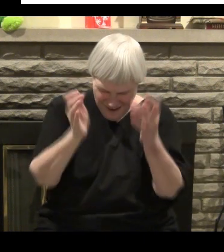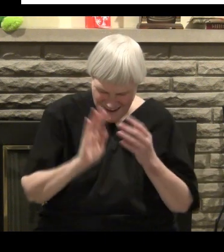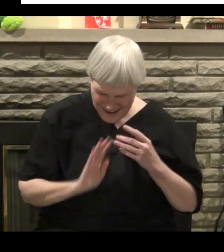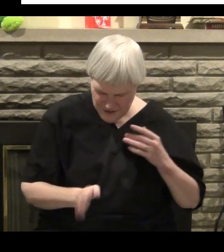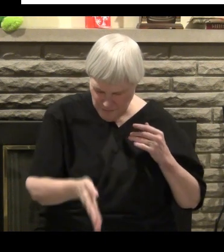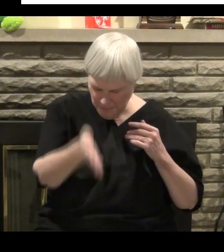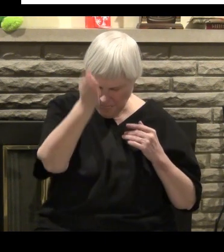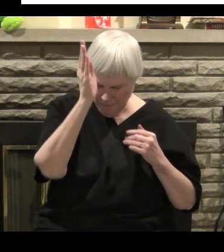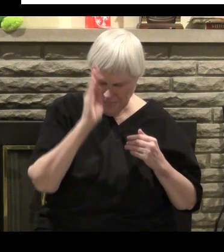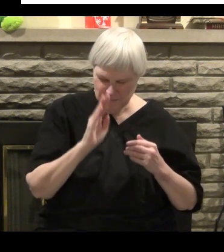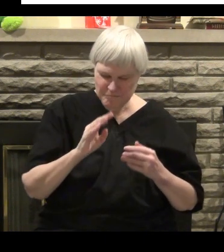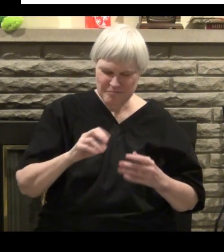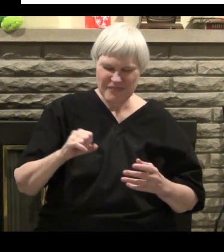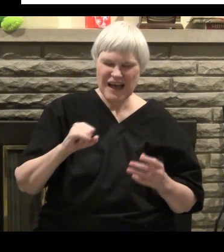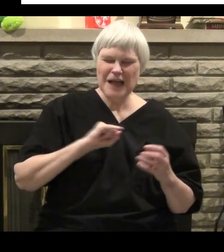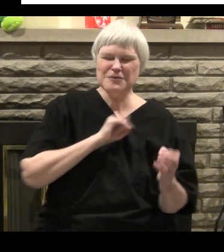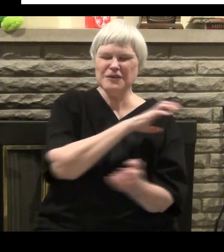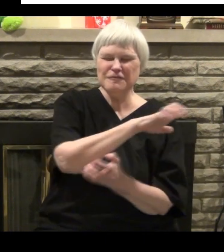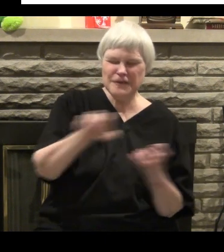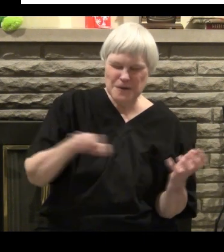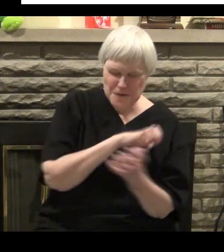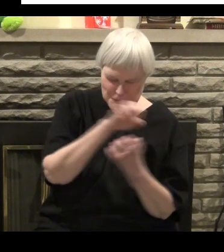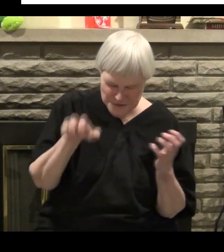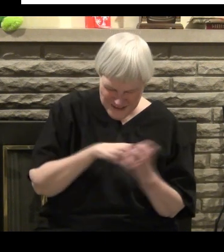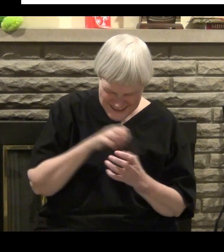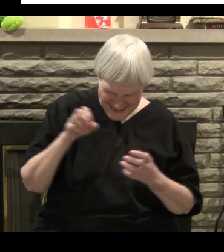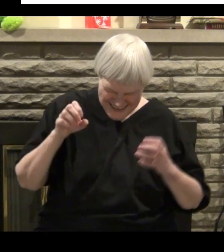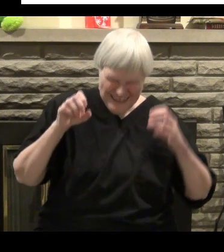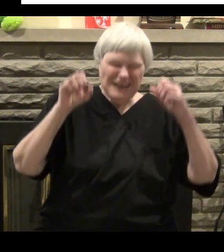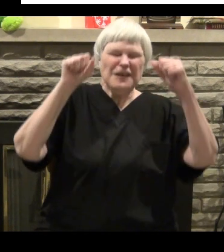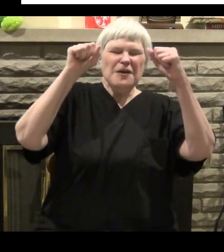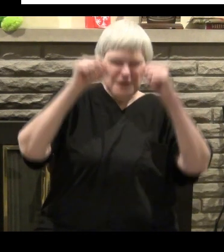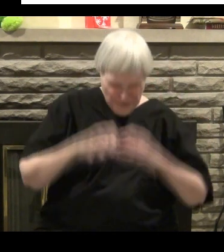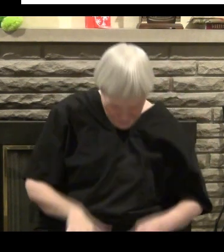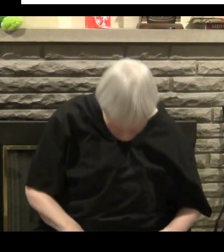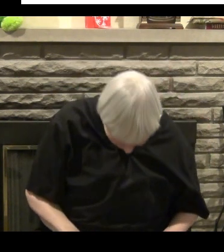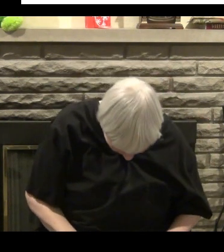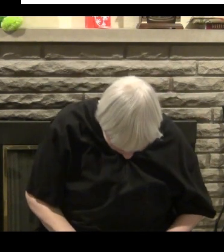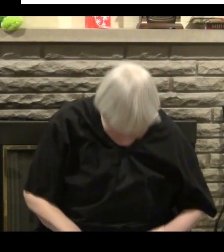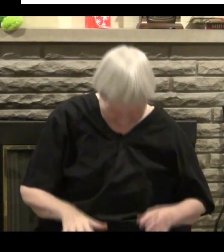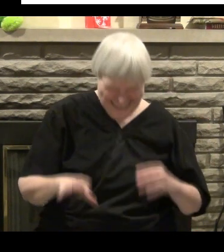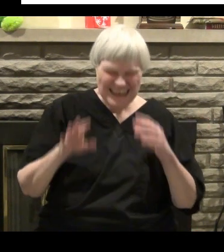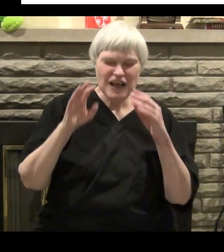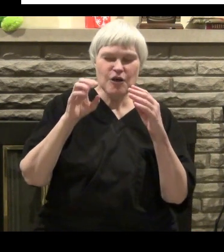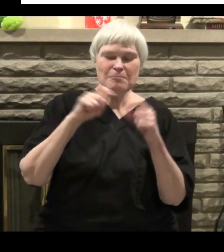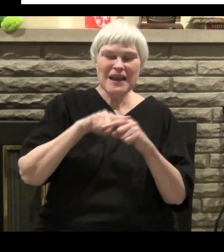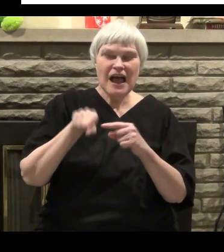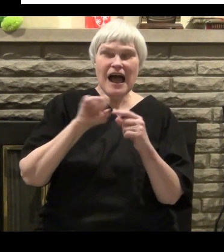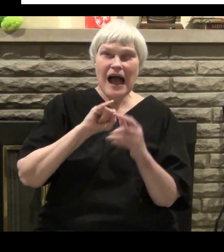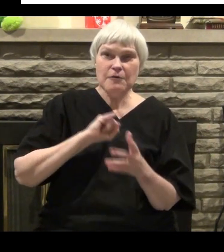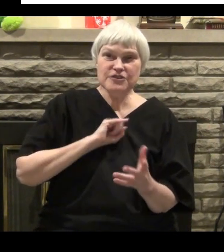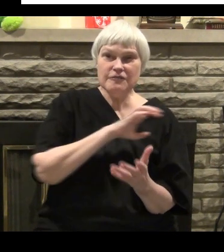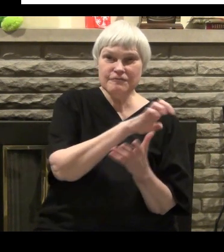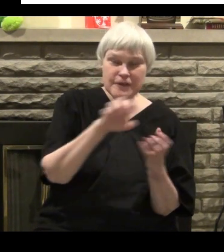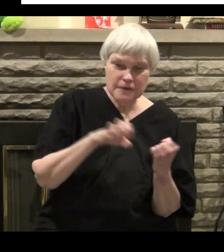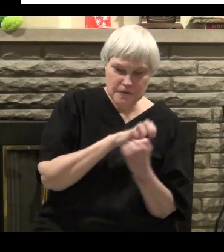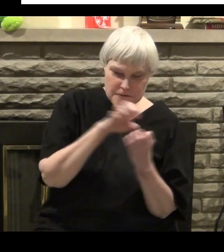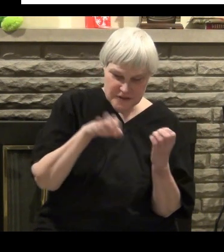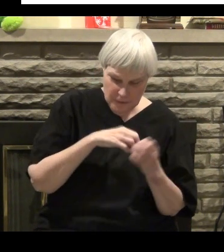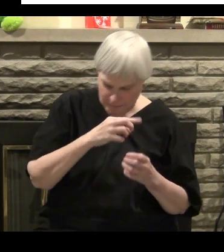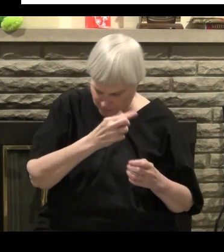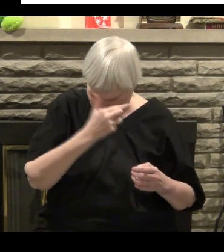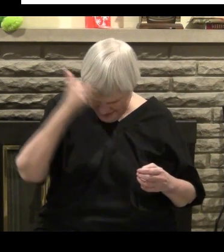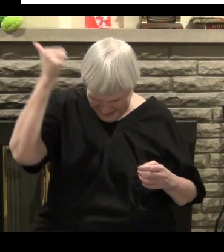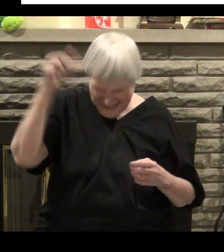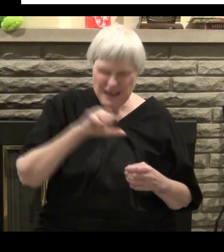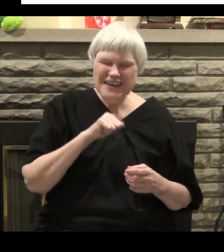I read that. I was thoroughly confused. I felt relief. A huge